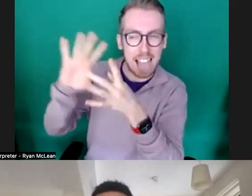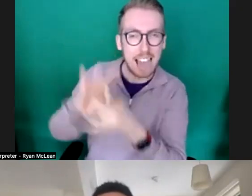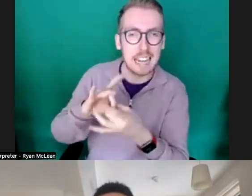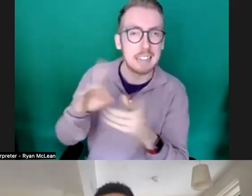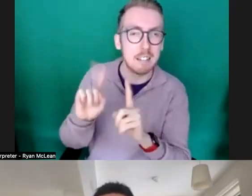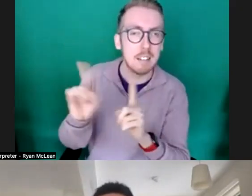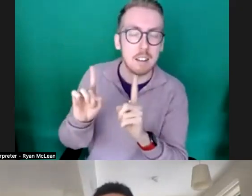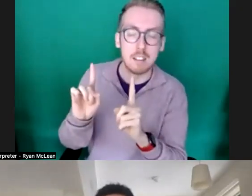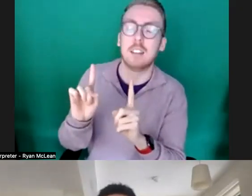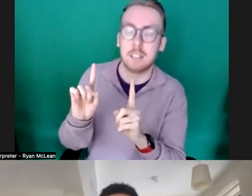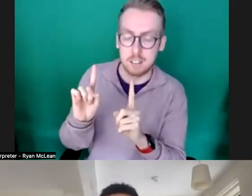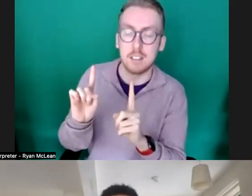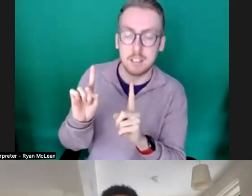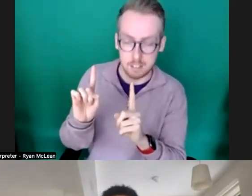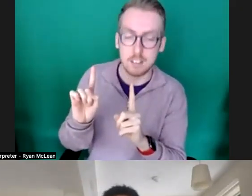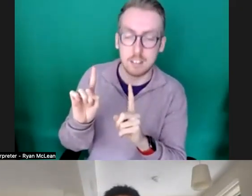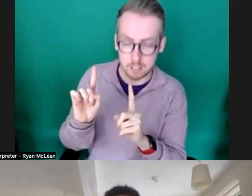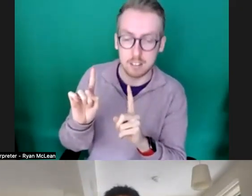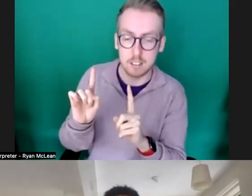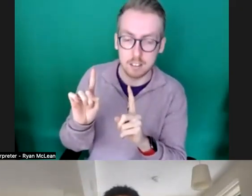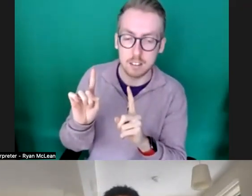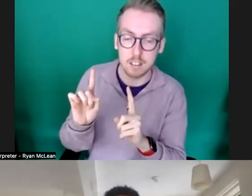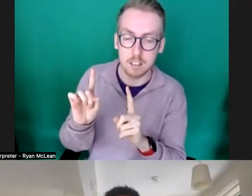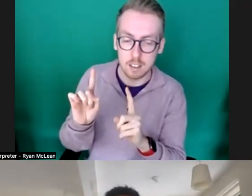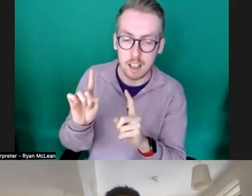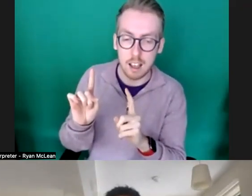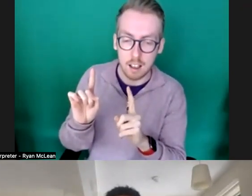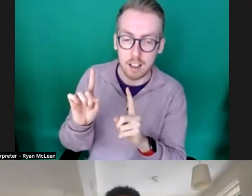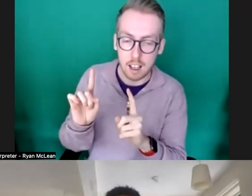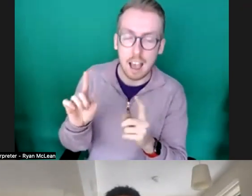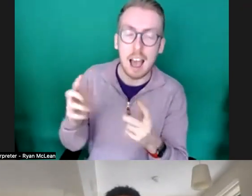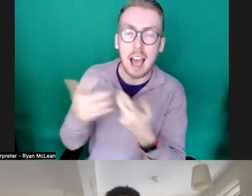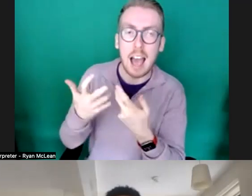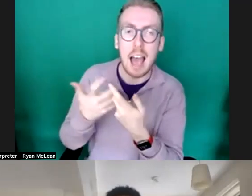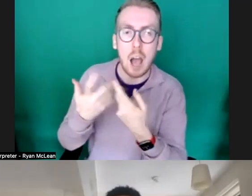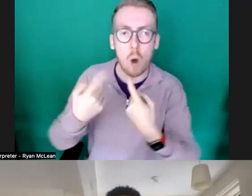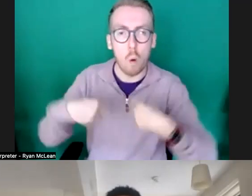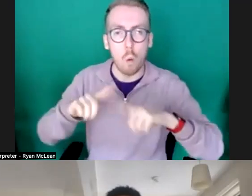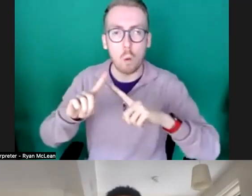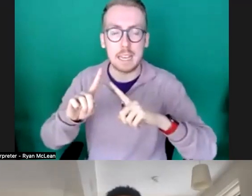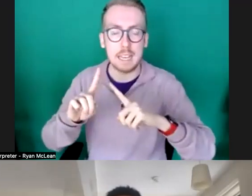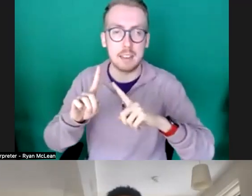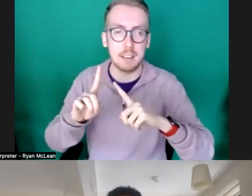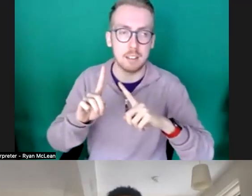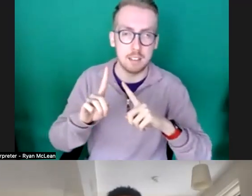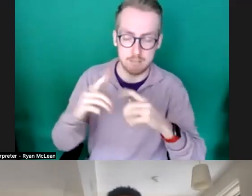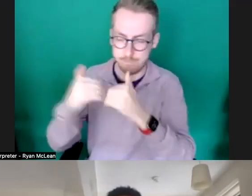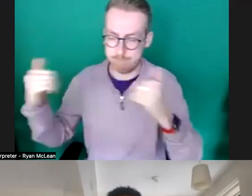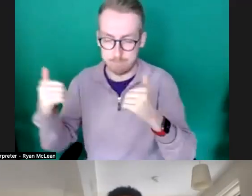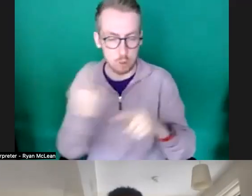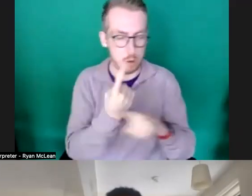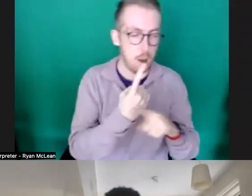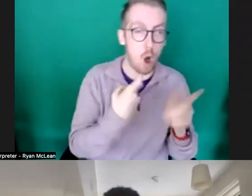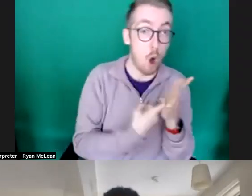in terms of how we sort of separate out um the research and development kind of